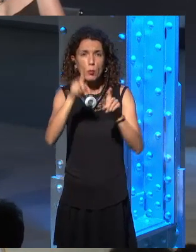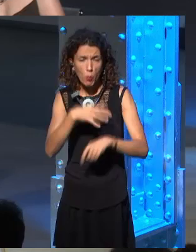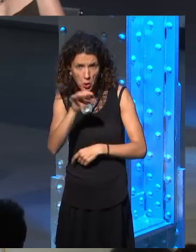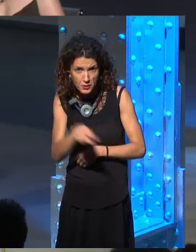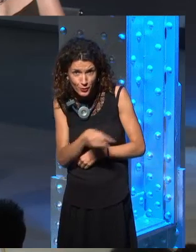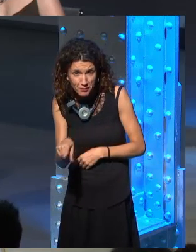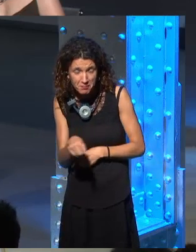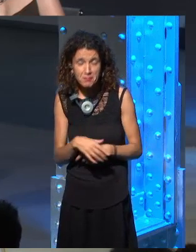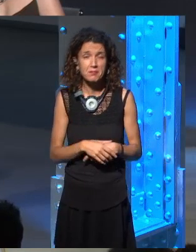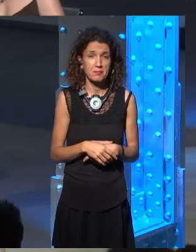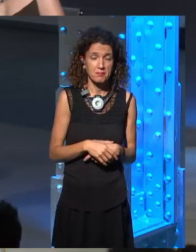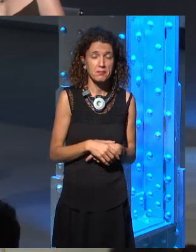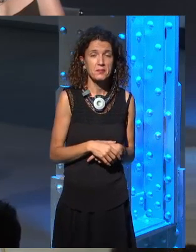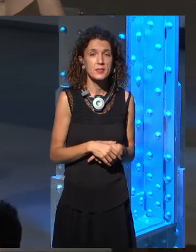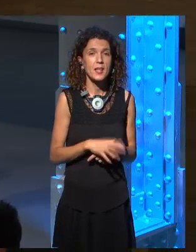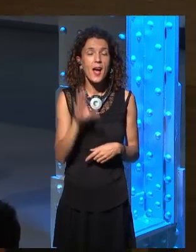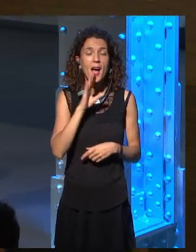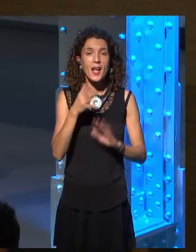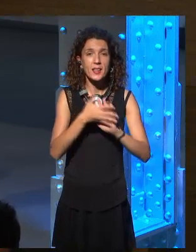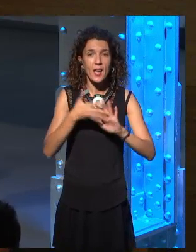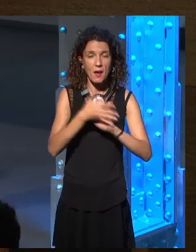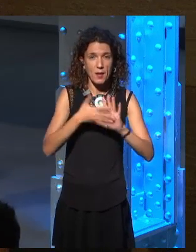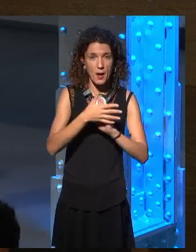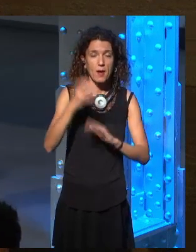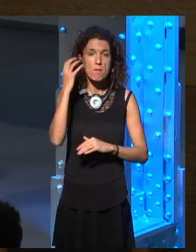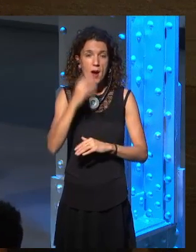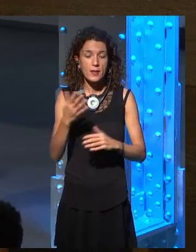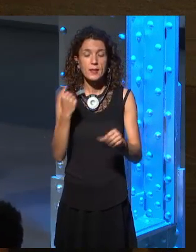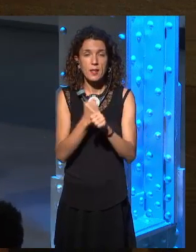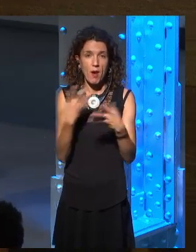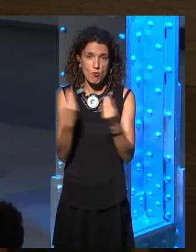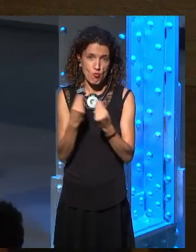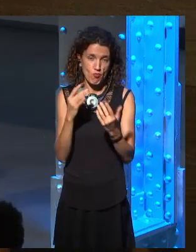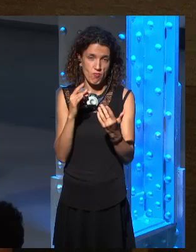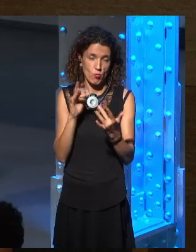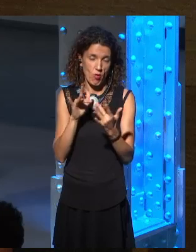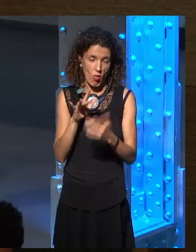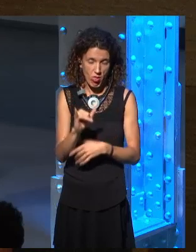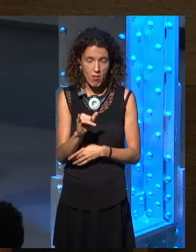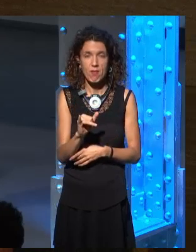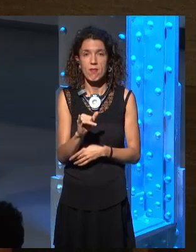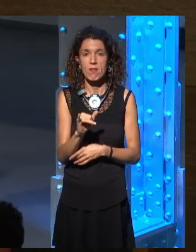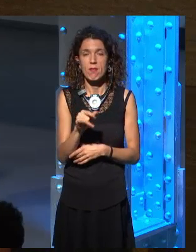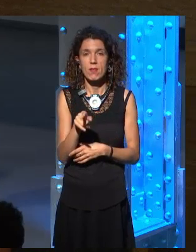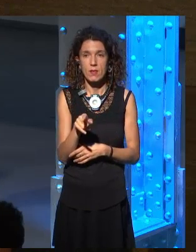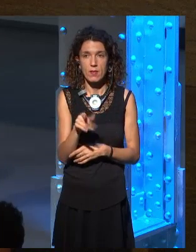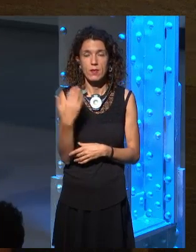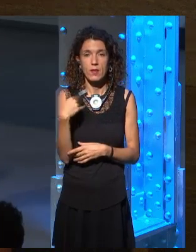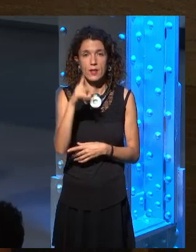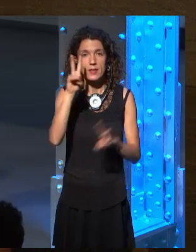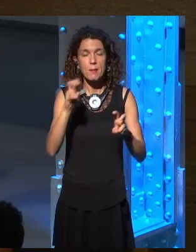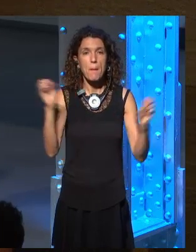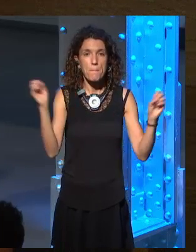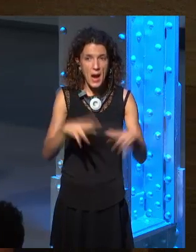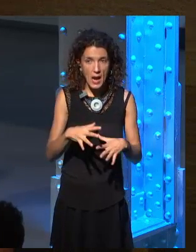I would like to ask another question. You've met Martin in person. You've been able to work with